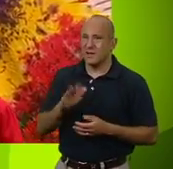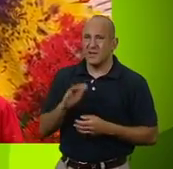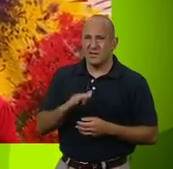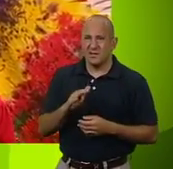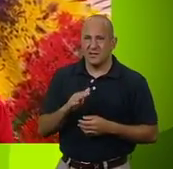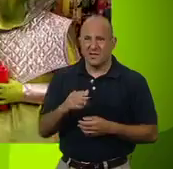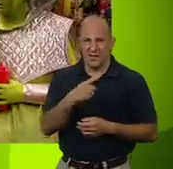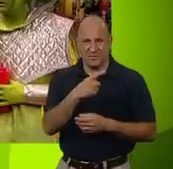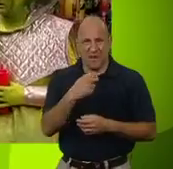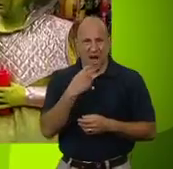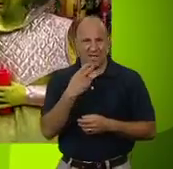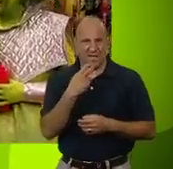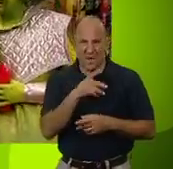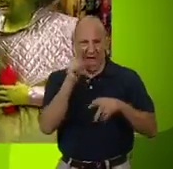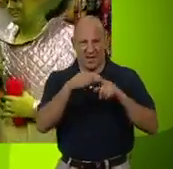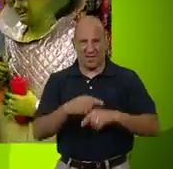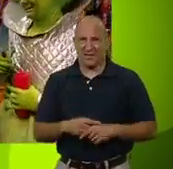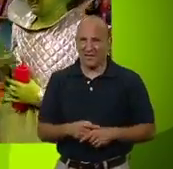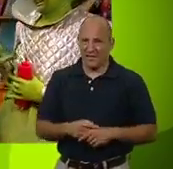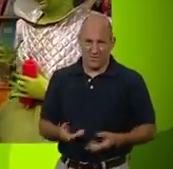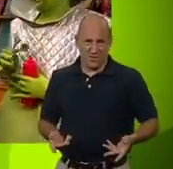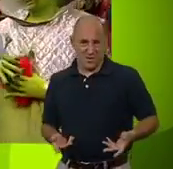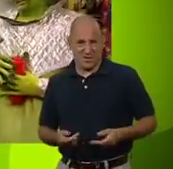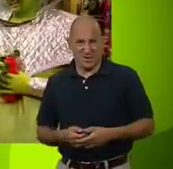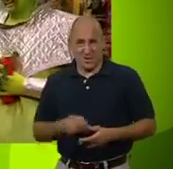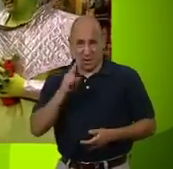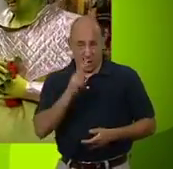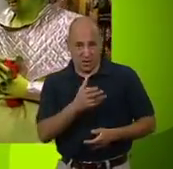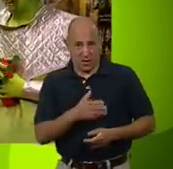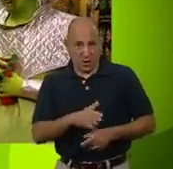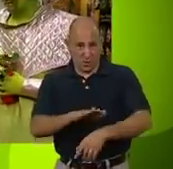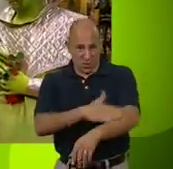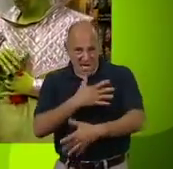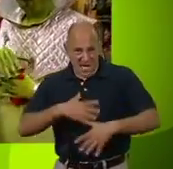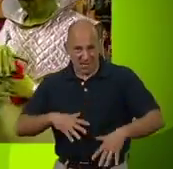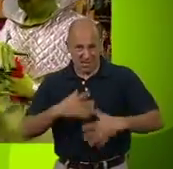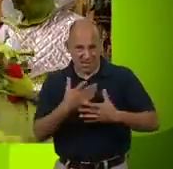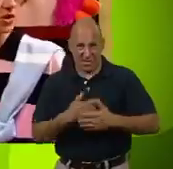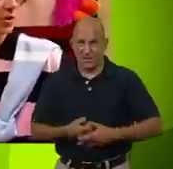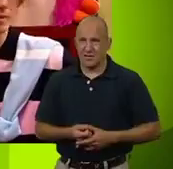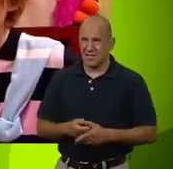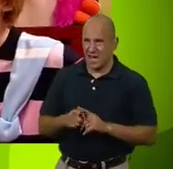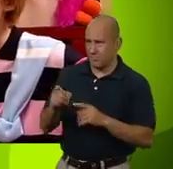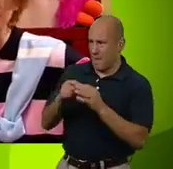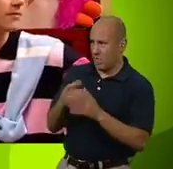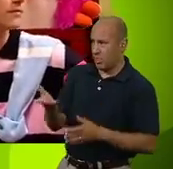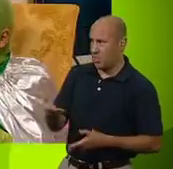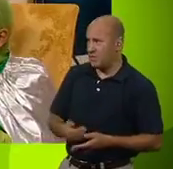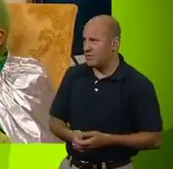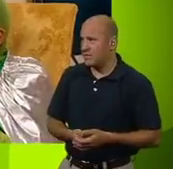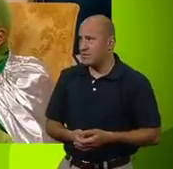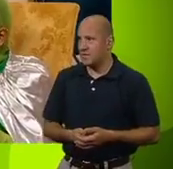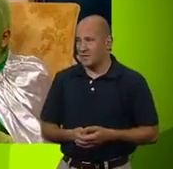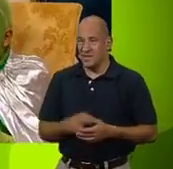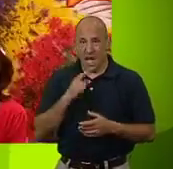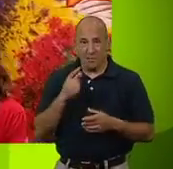Max, my aunt and uncle aren't aliens. Of course they are. Look at them. They're green and stuff. So is Ben. So